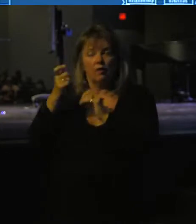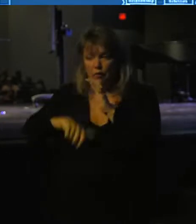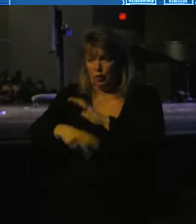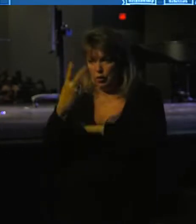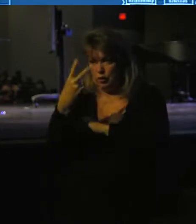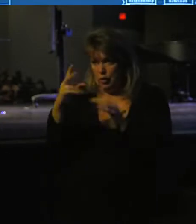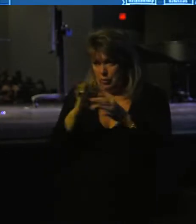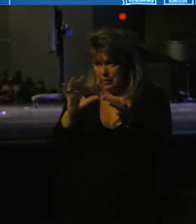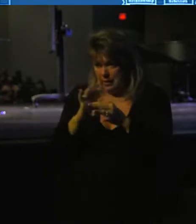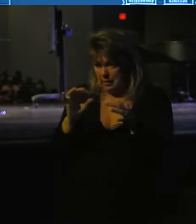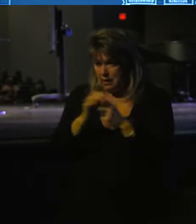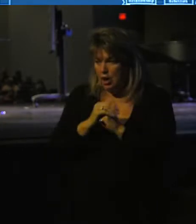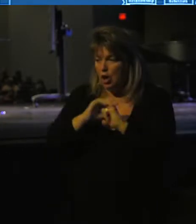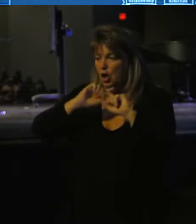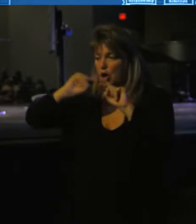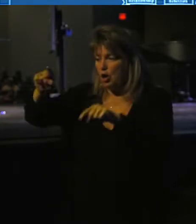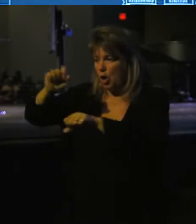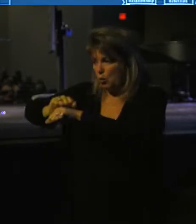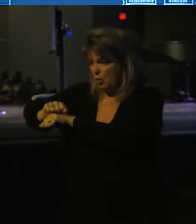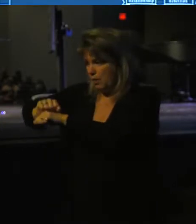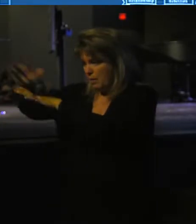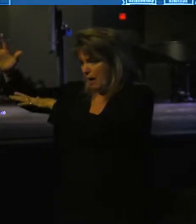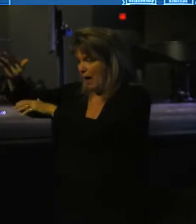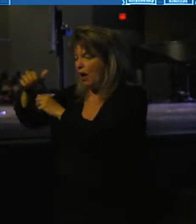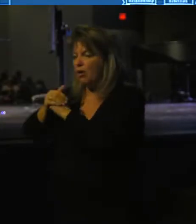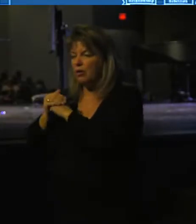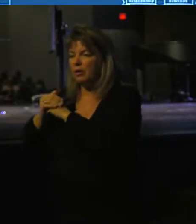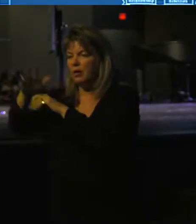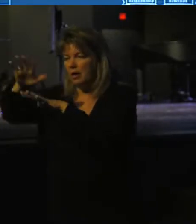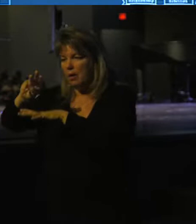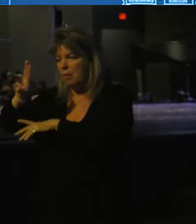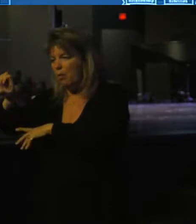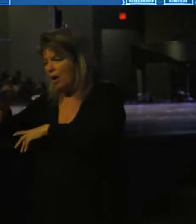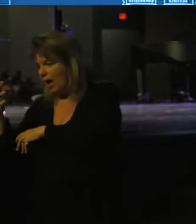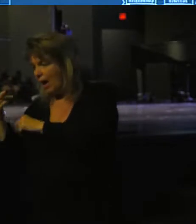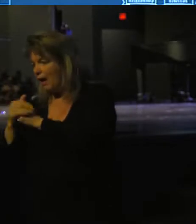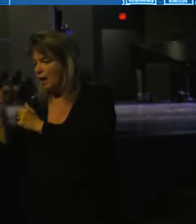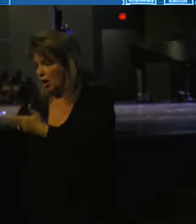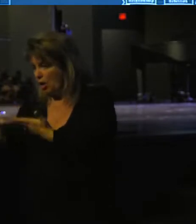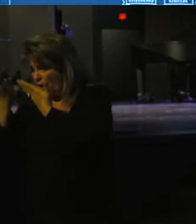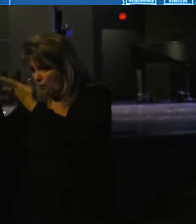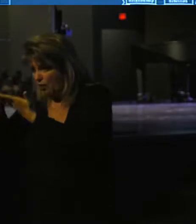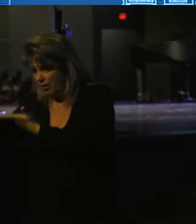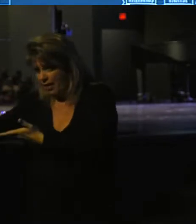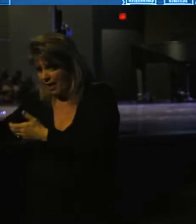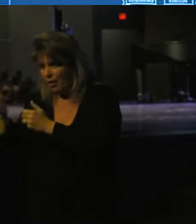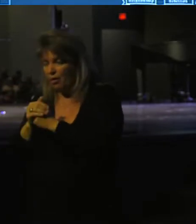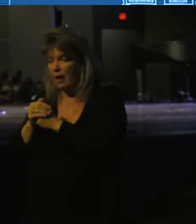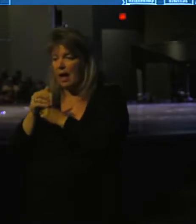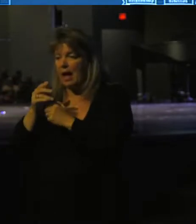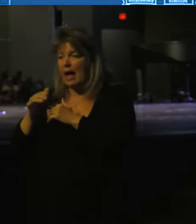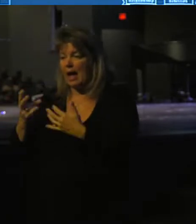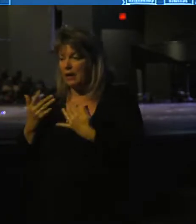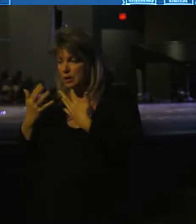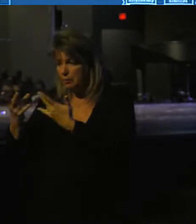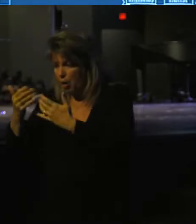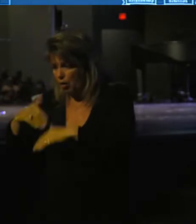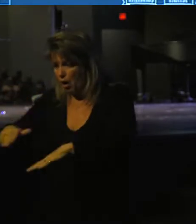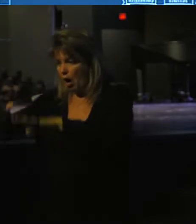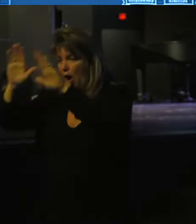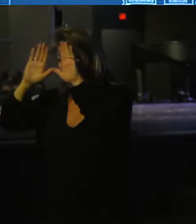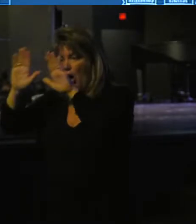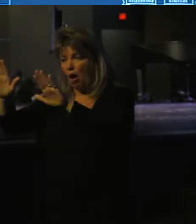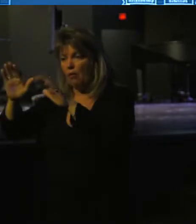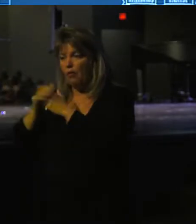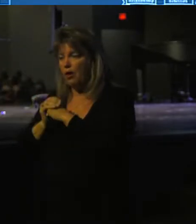it says, Go to the mountain, go to the land of Moriah and offer there as a burnt offering on the